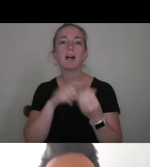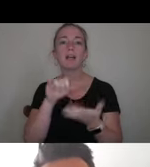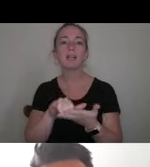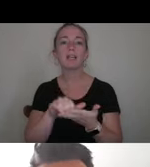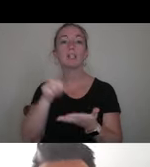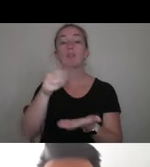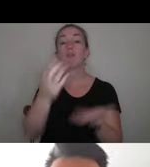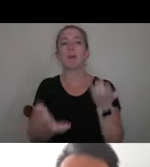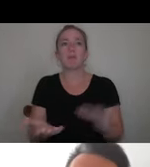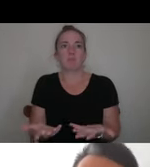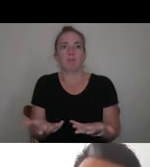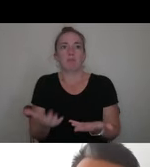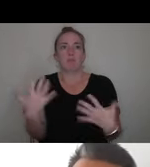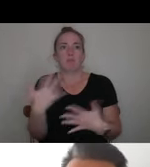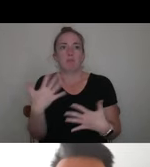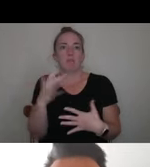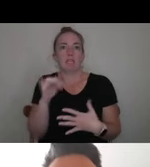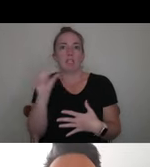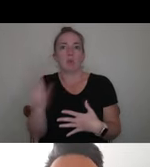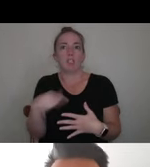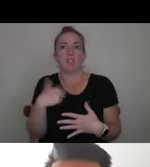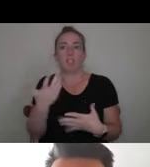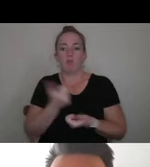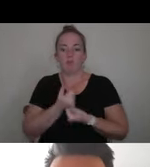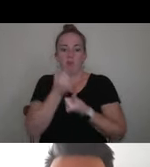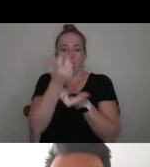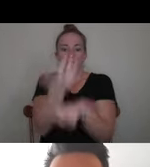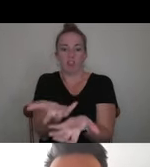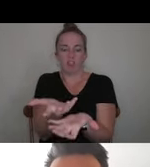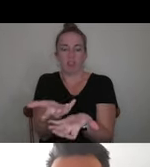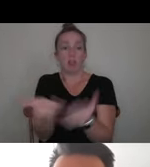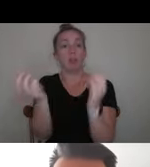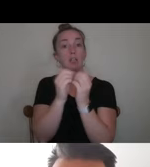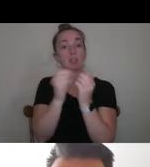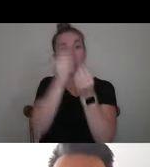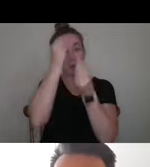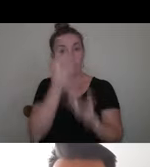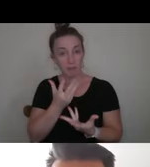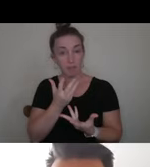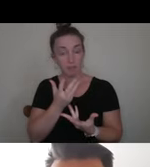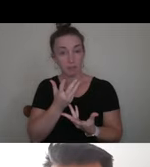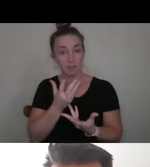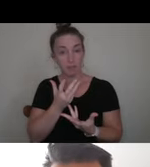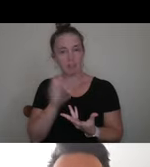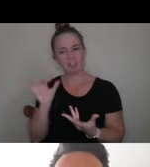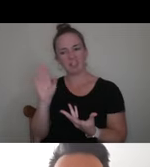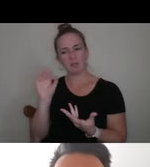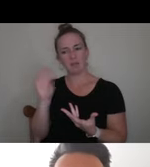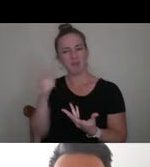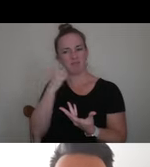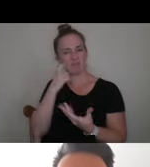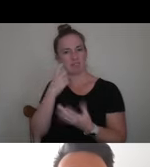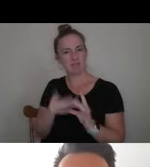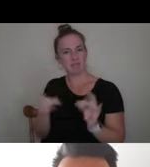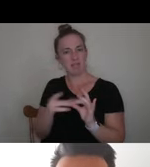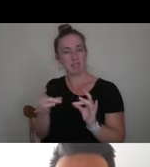afraid of this question. You don't want to overshare. However, the more information you can give us, like Bob said earlier, is going